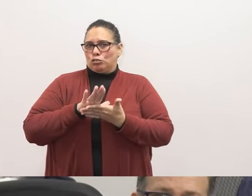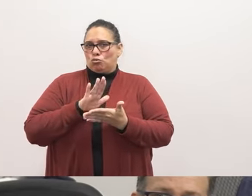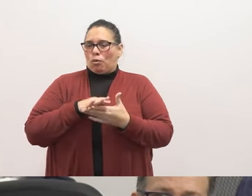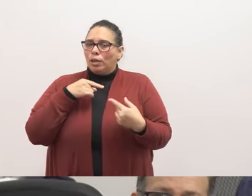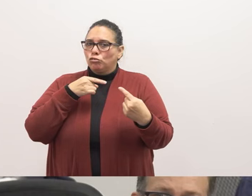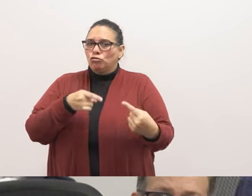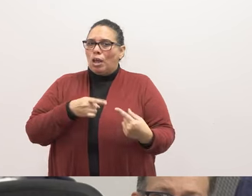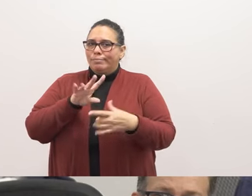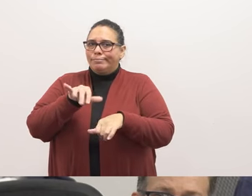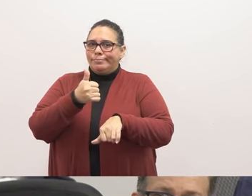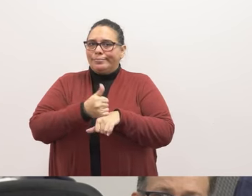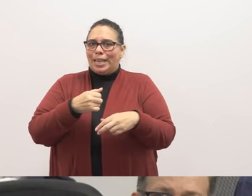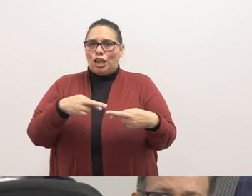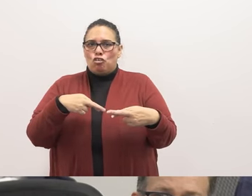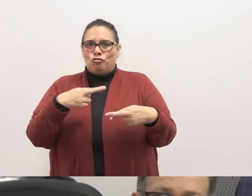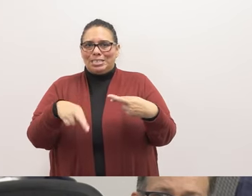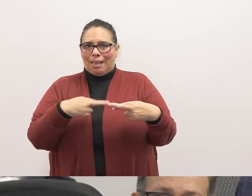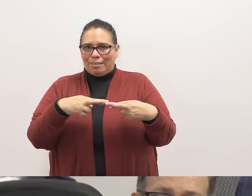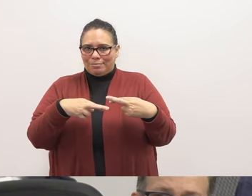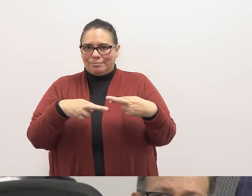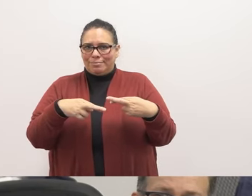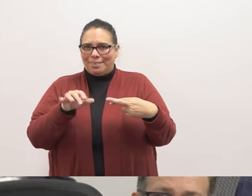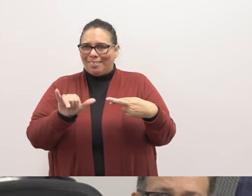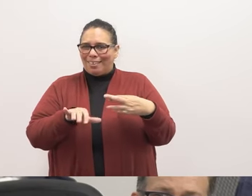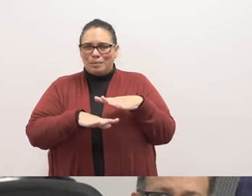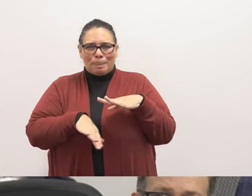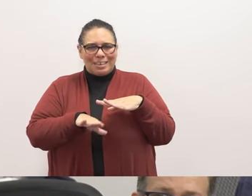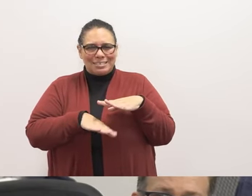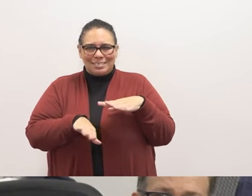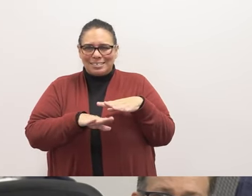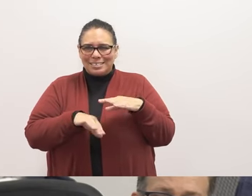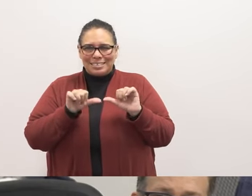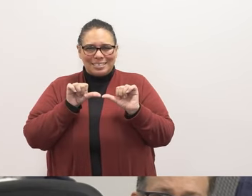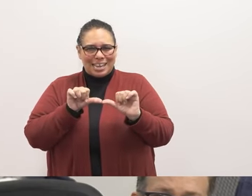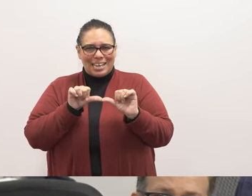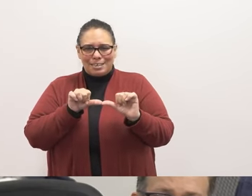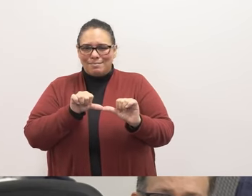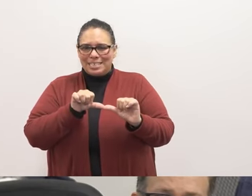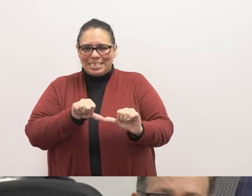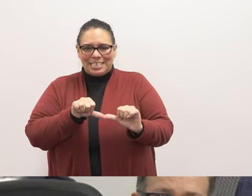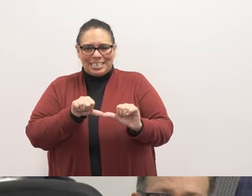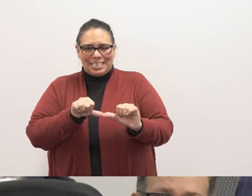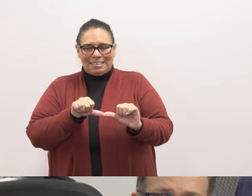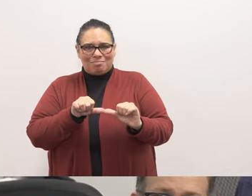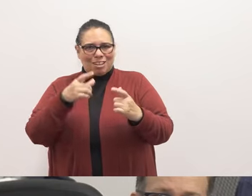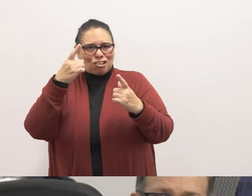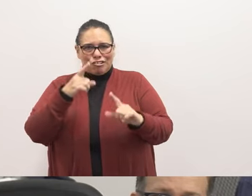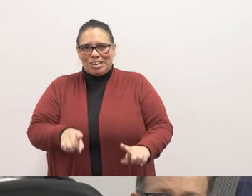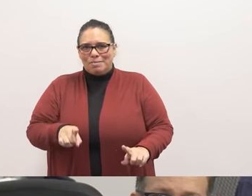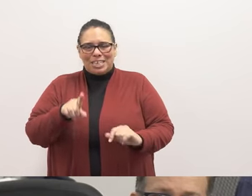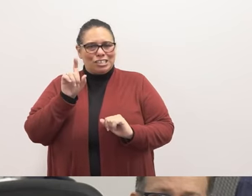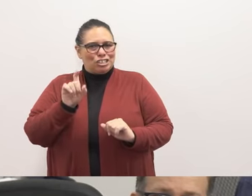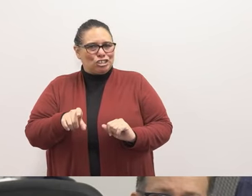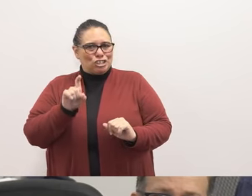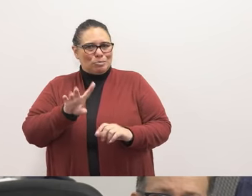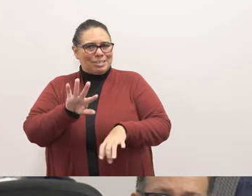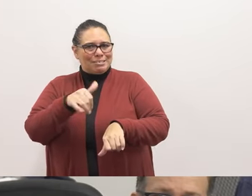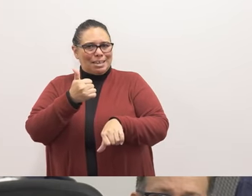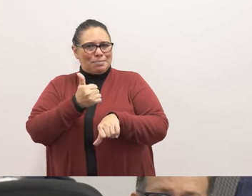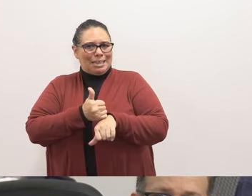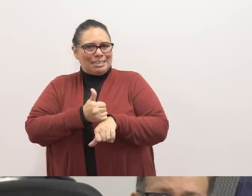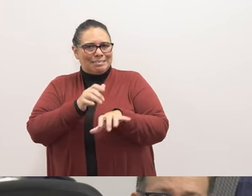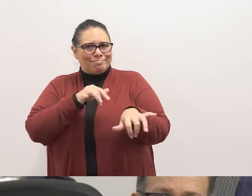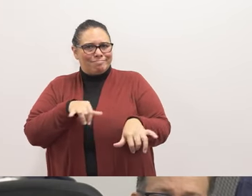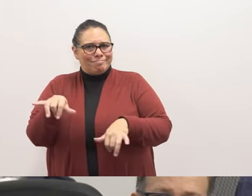struggled to implement recycling. Recycling is a basic sustainability agreement that should have been implemented and